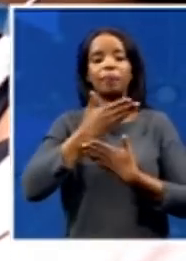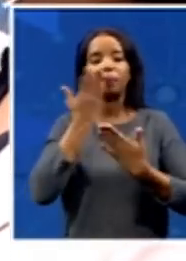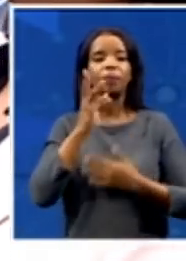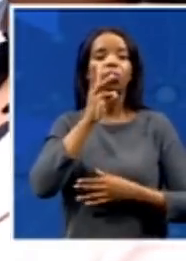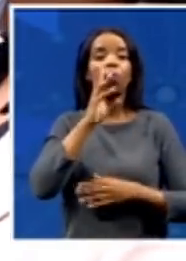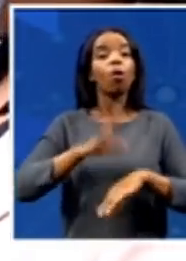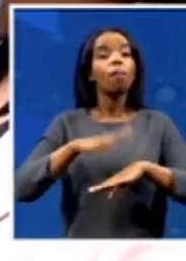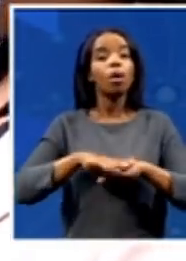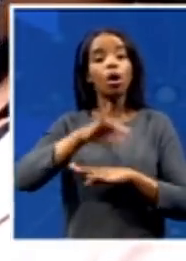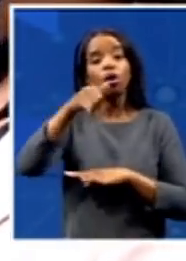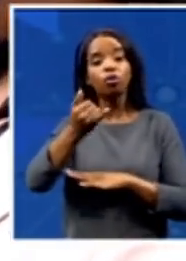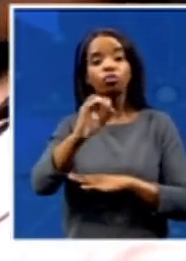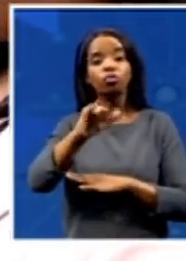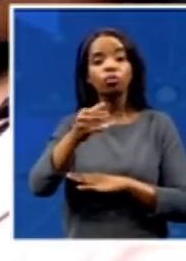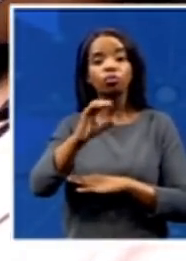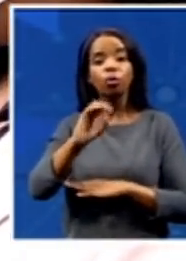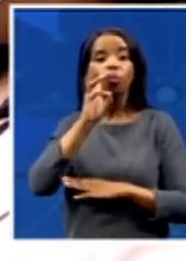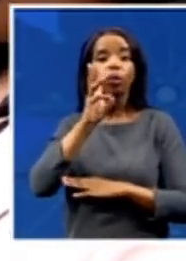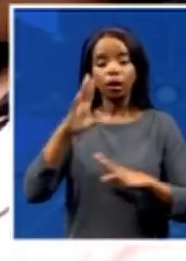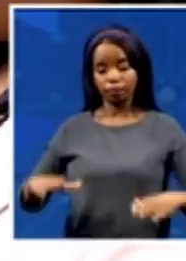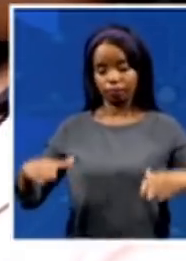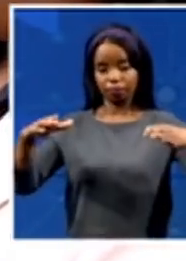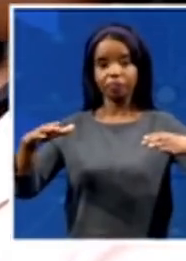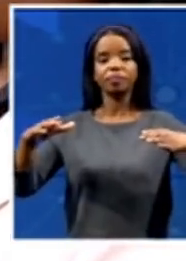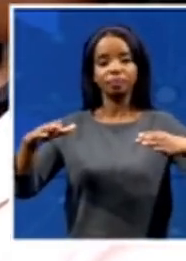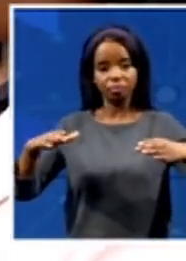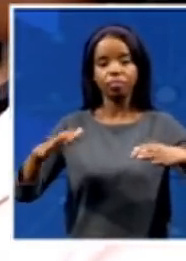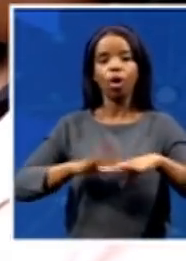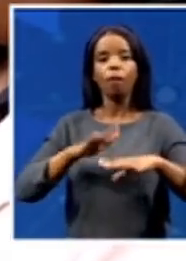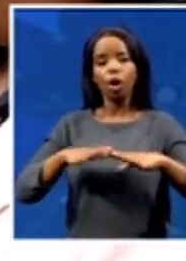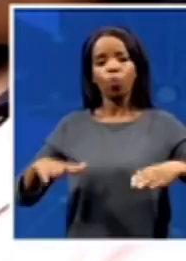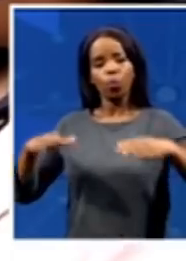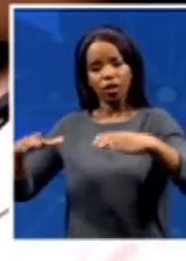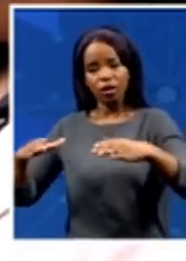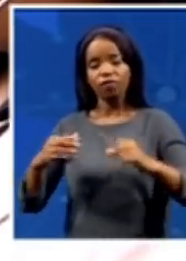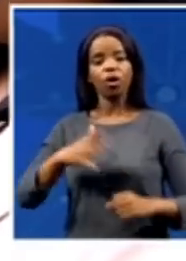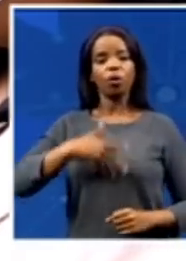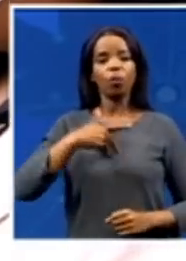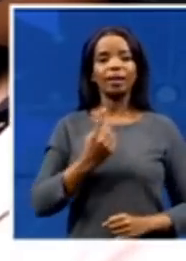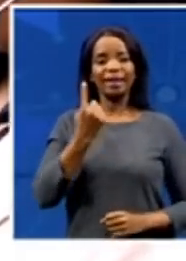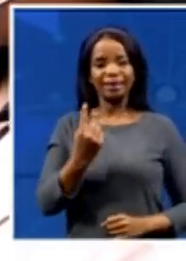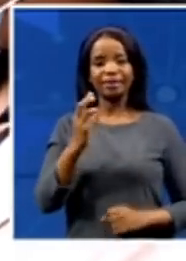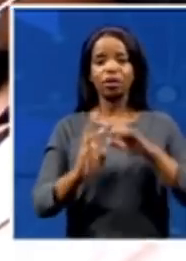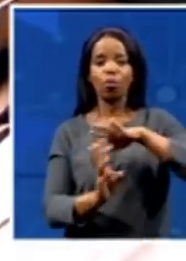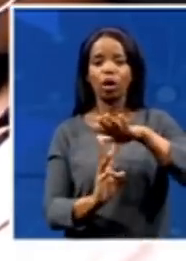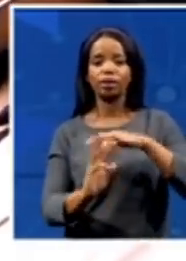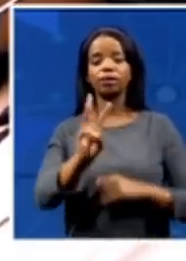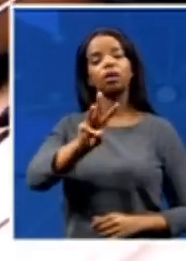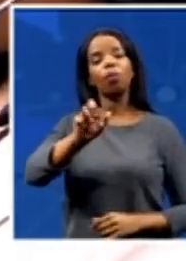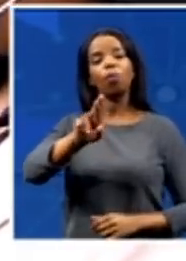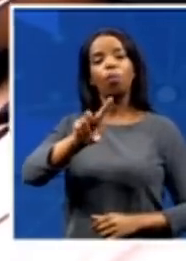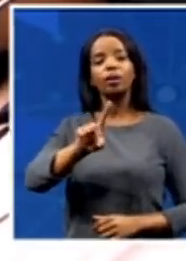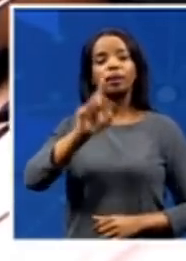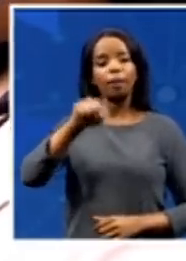least, even if we are not putting more than five in each and every water case, there must be one water tanker that is servicing